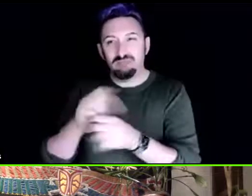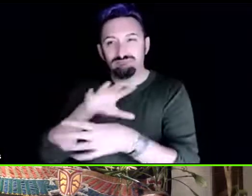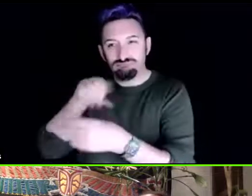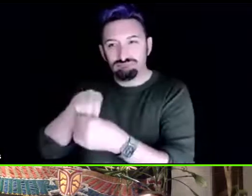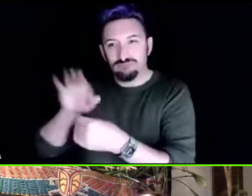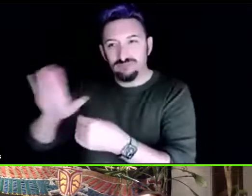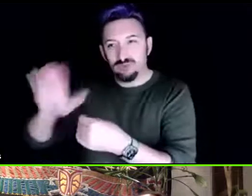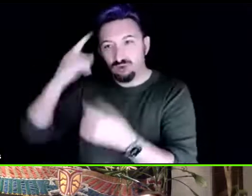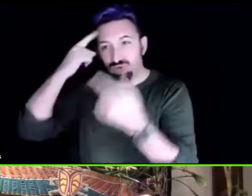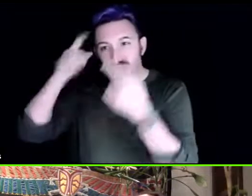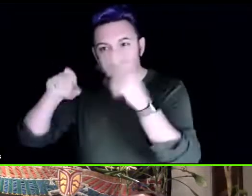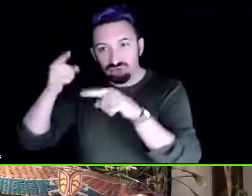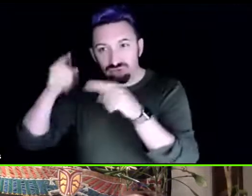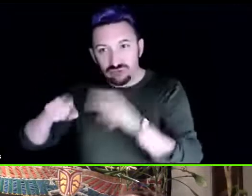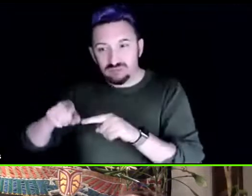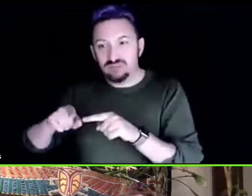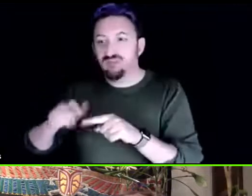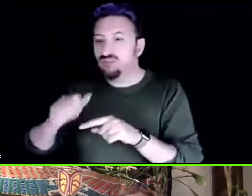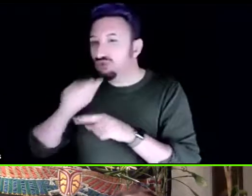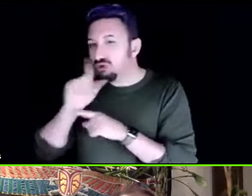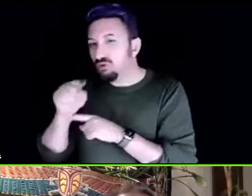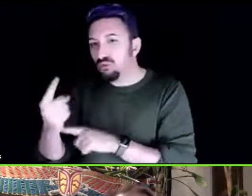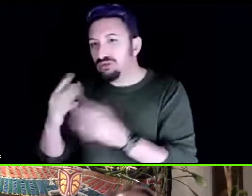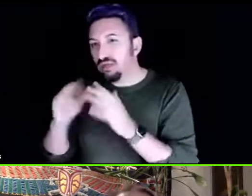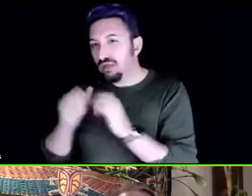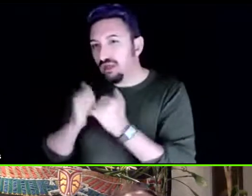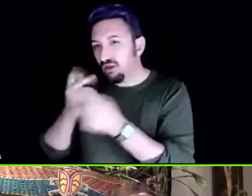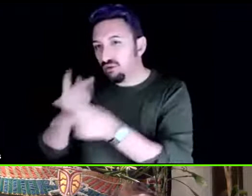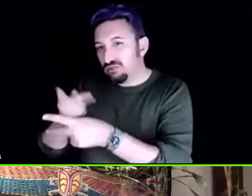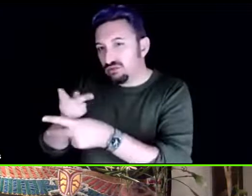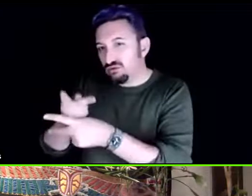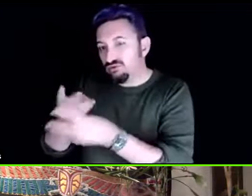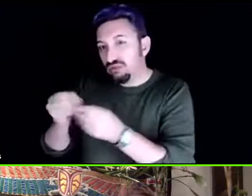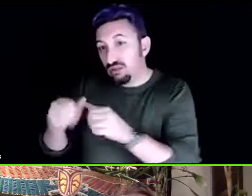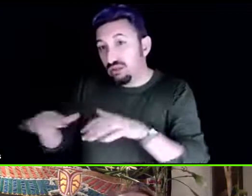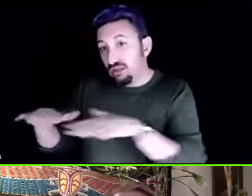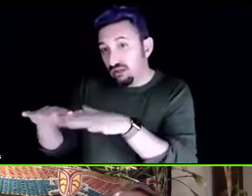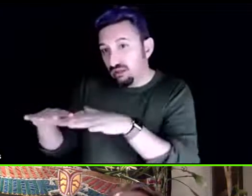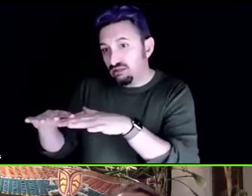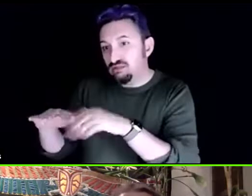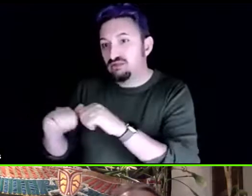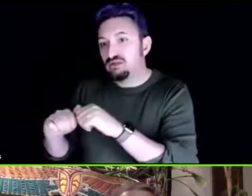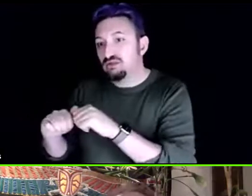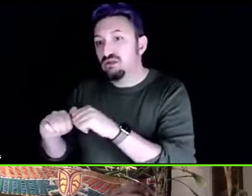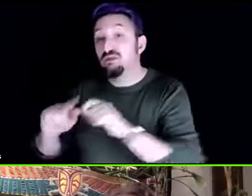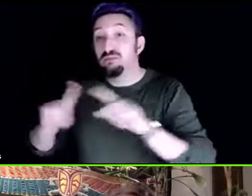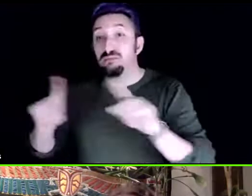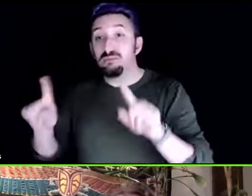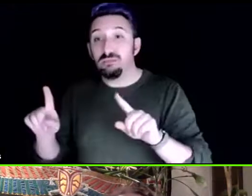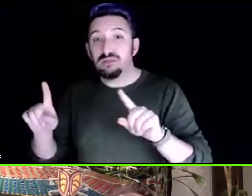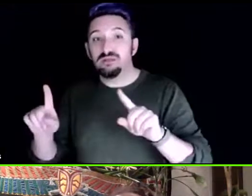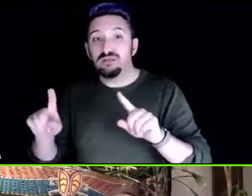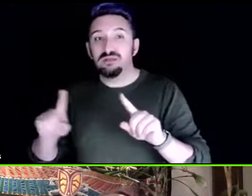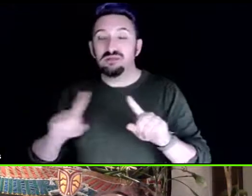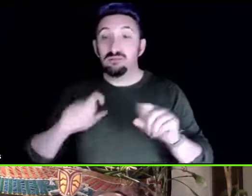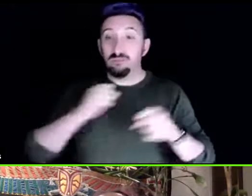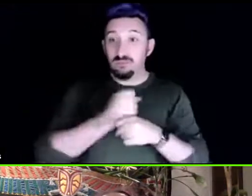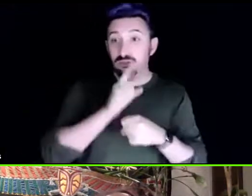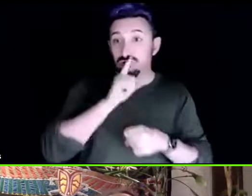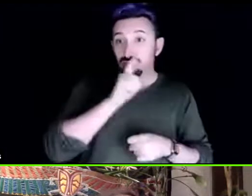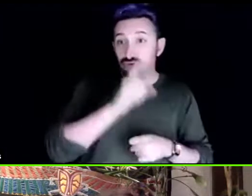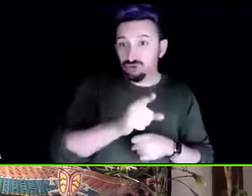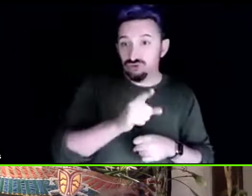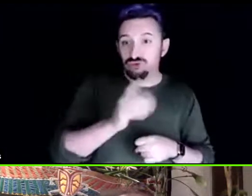the way they steward the land um in a regenerational way but um ensuring for the future what